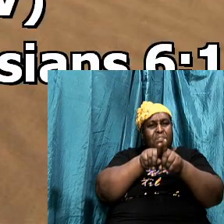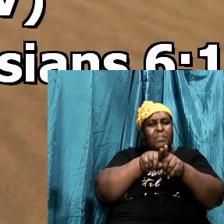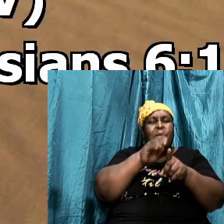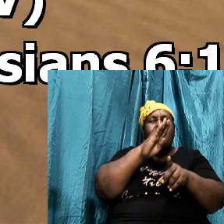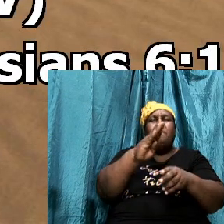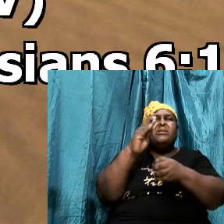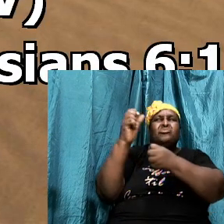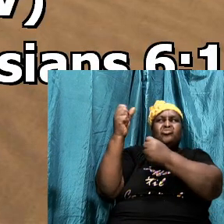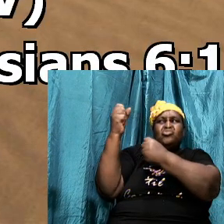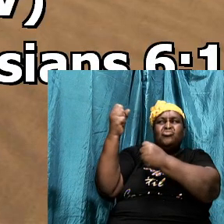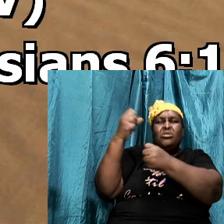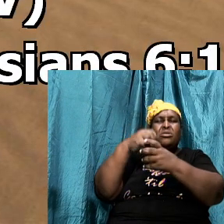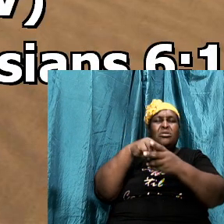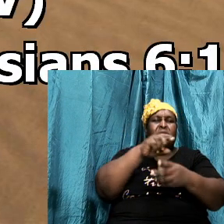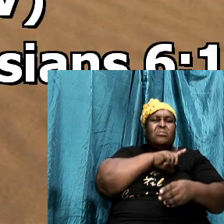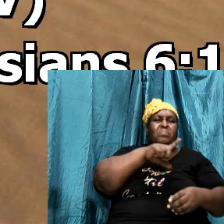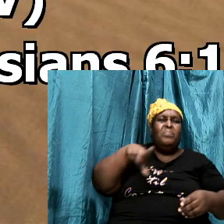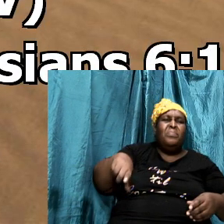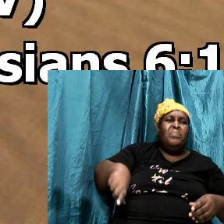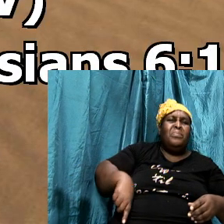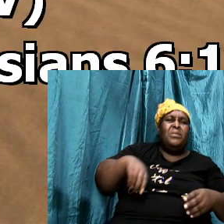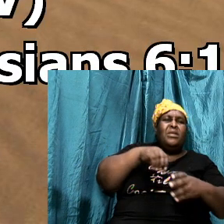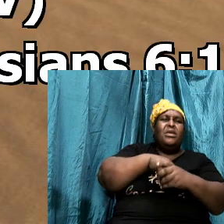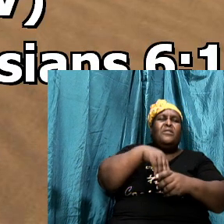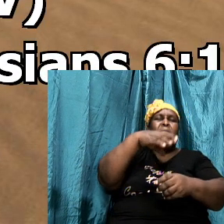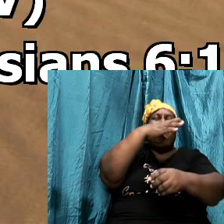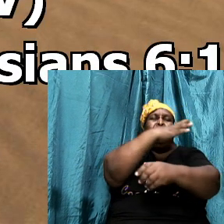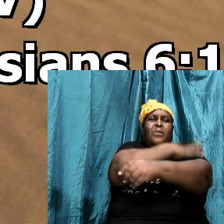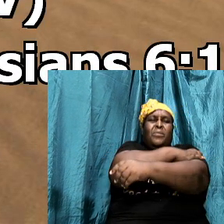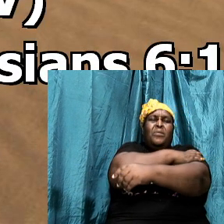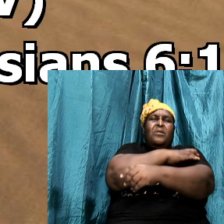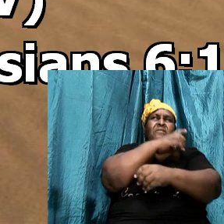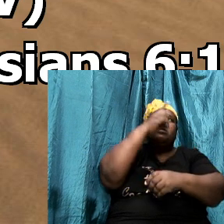in the Lord and in the power of his might.